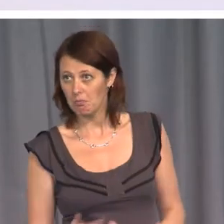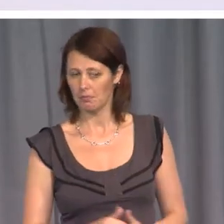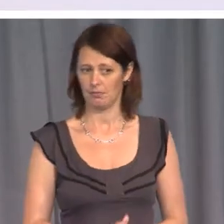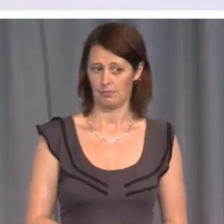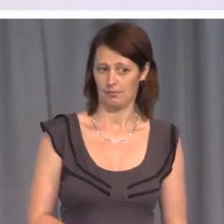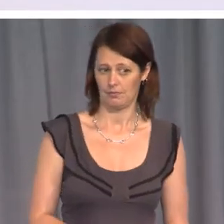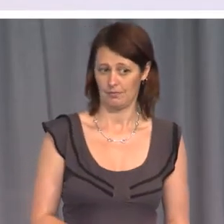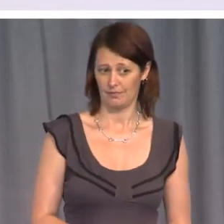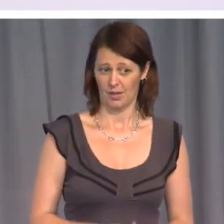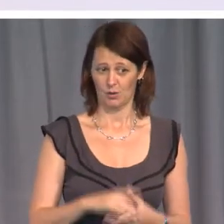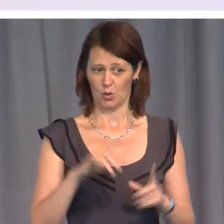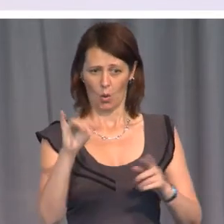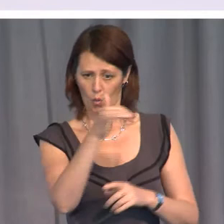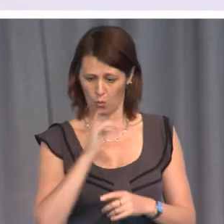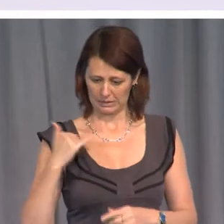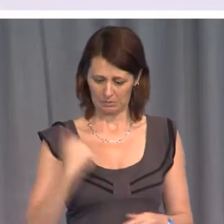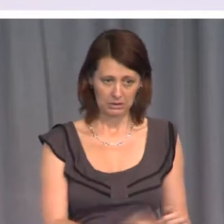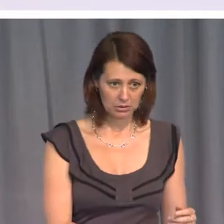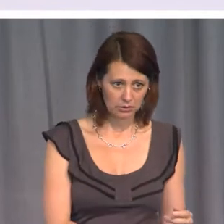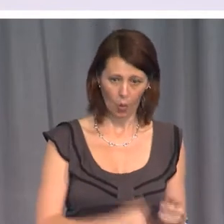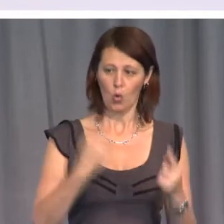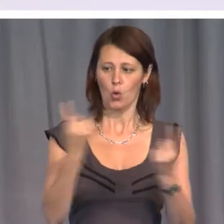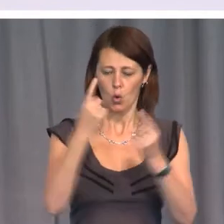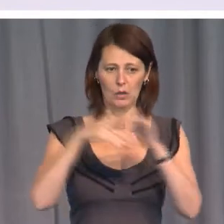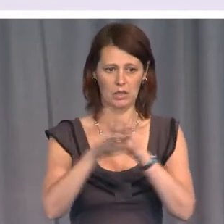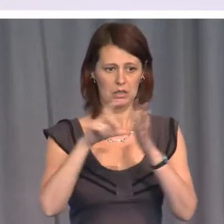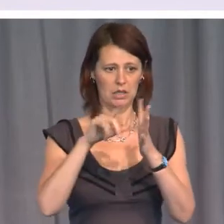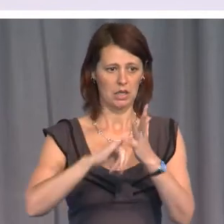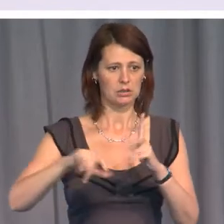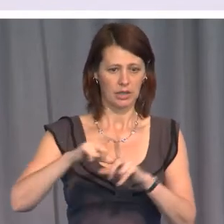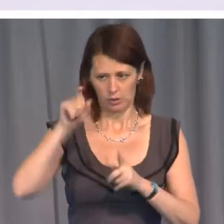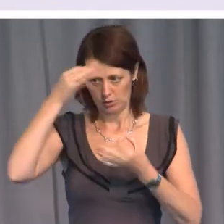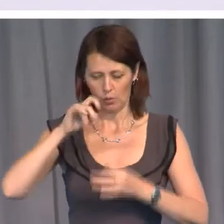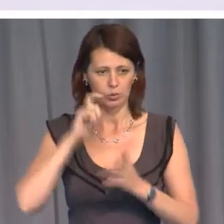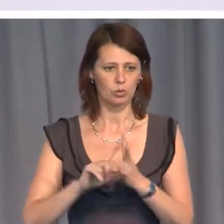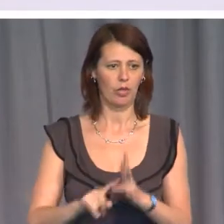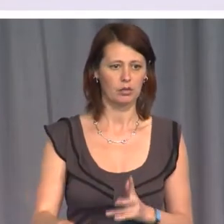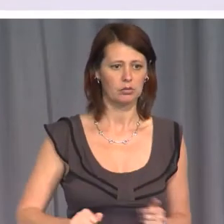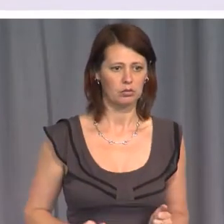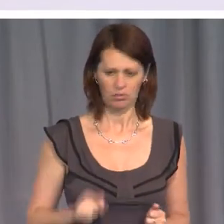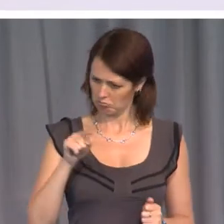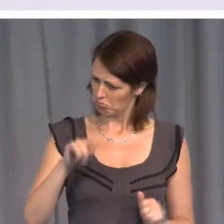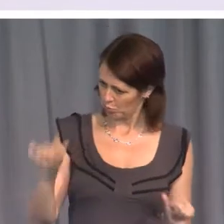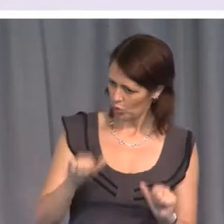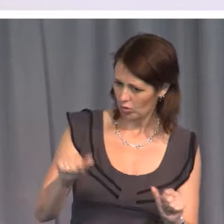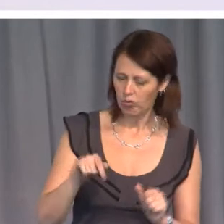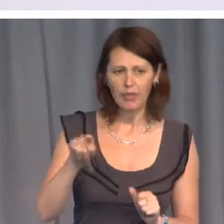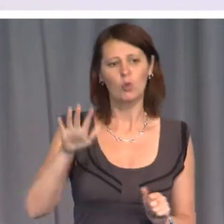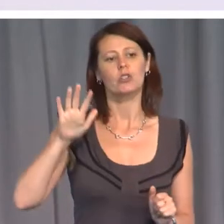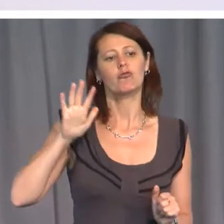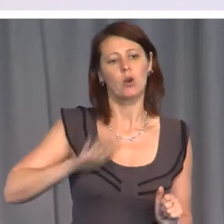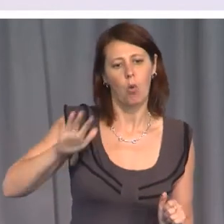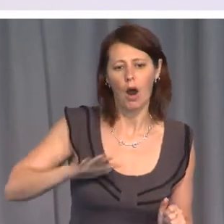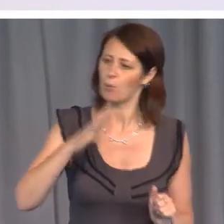What minister or who in DSD decided that it required, that there was a requirement